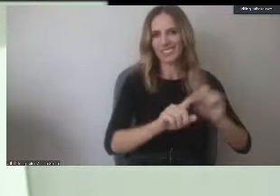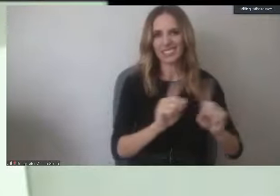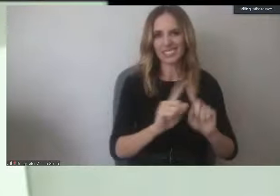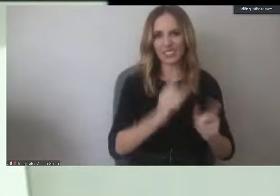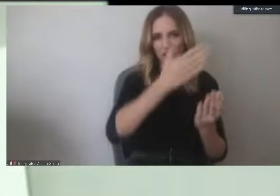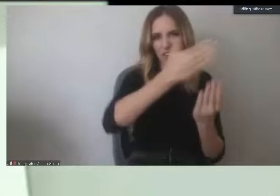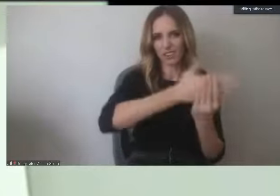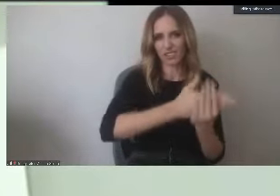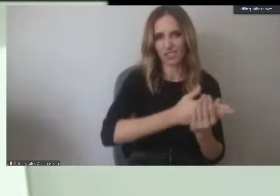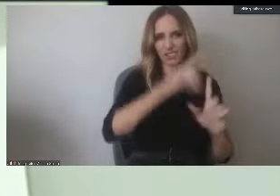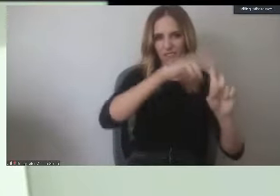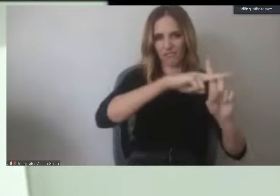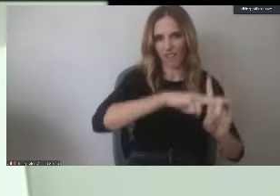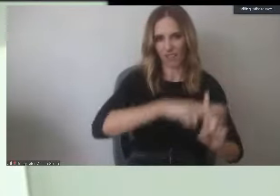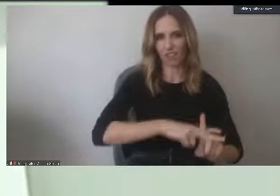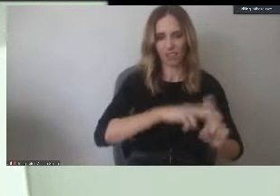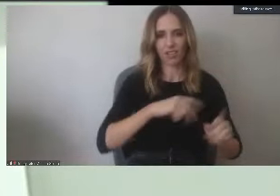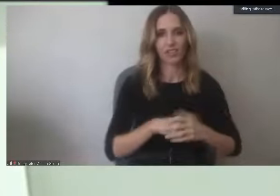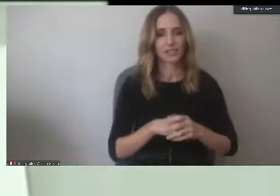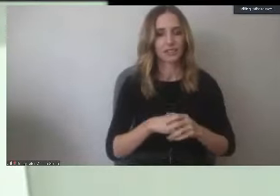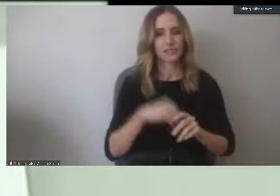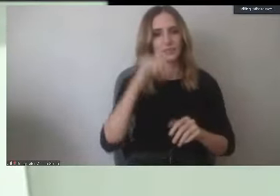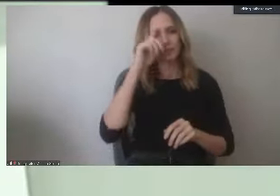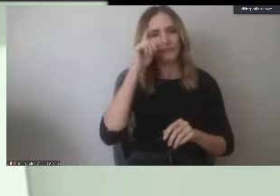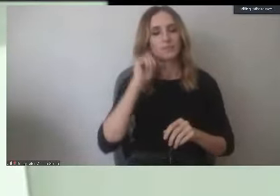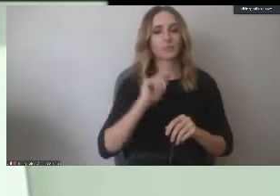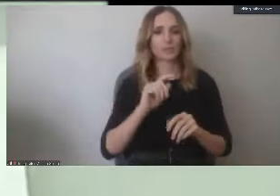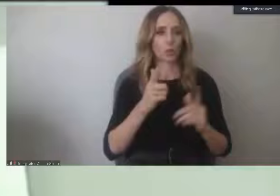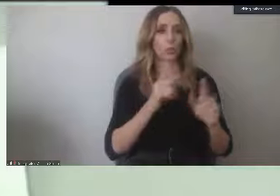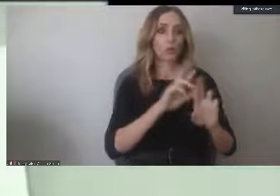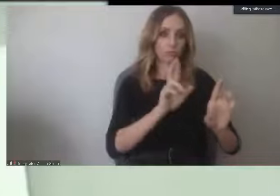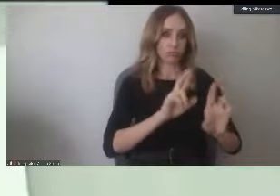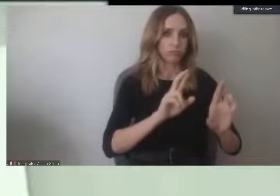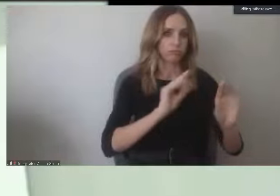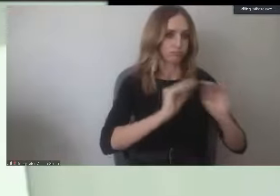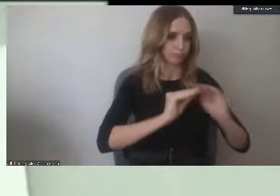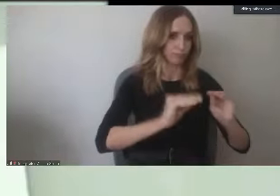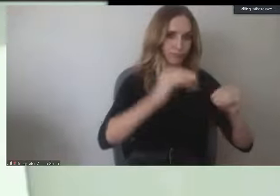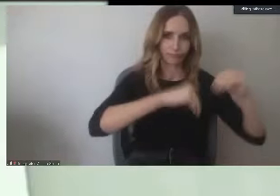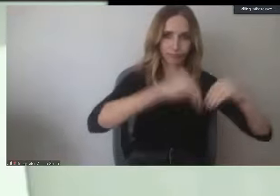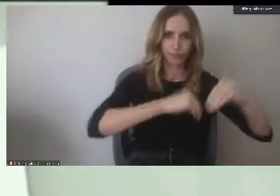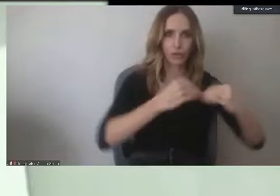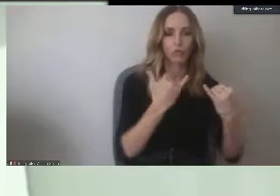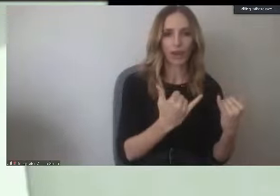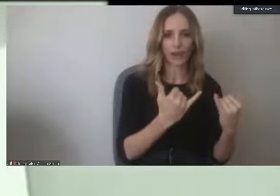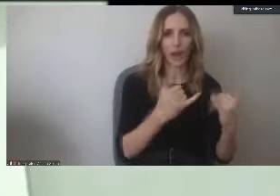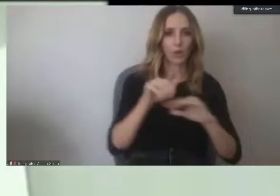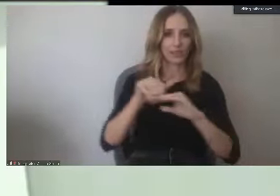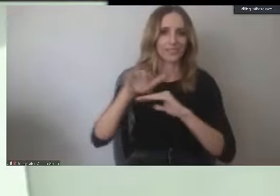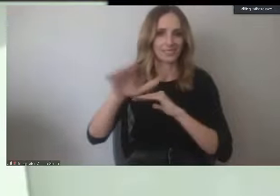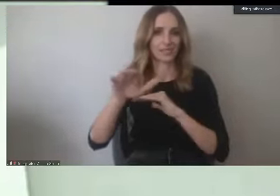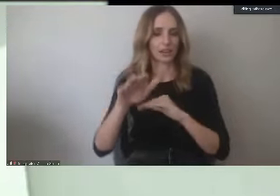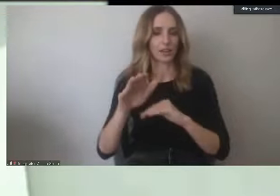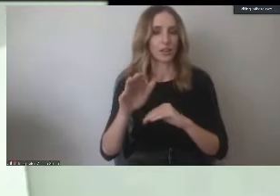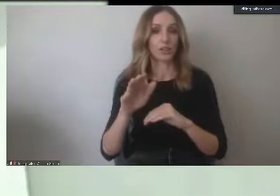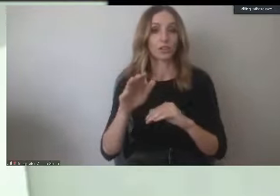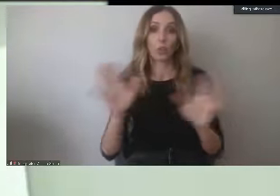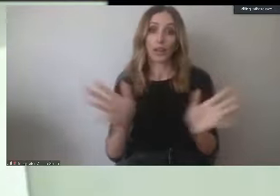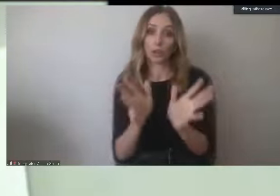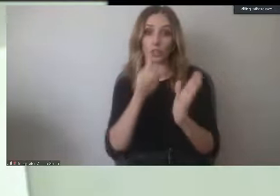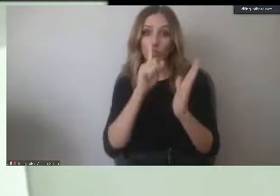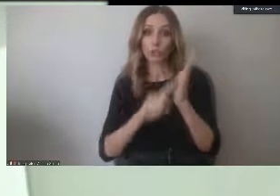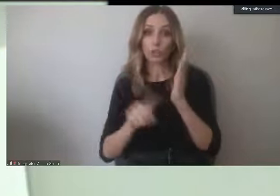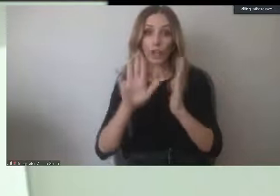already those files for packaging for next year. So students should be checked. I encourage students to check their Viking portal